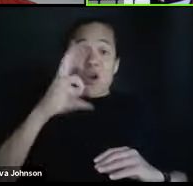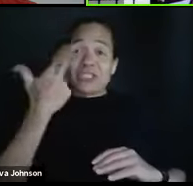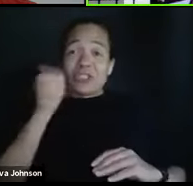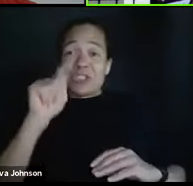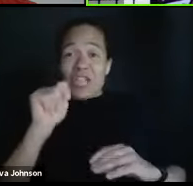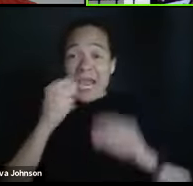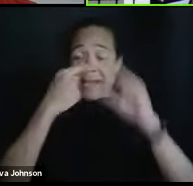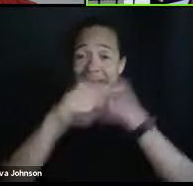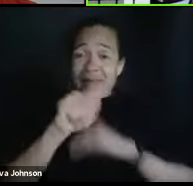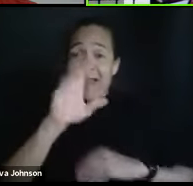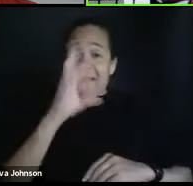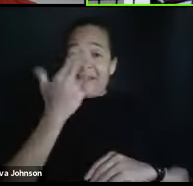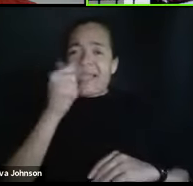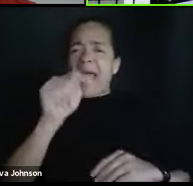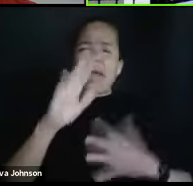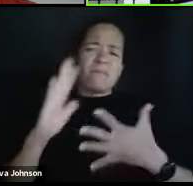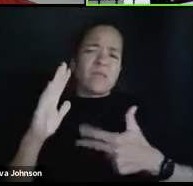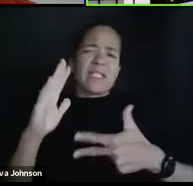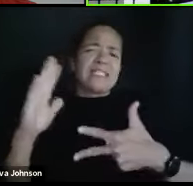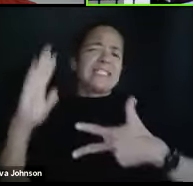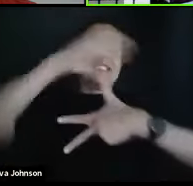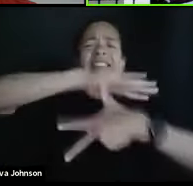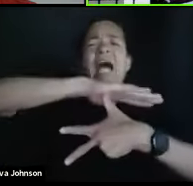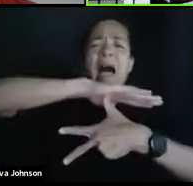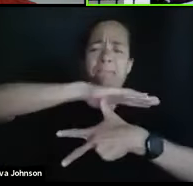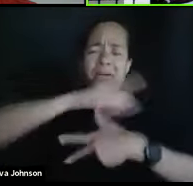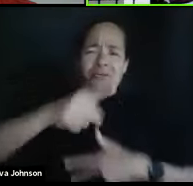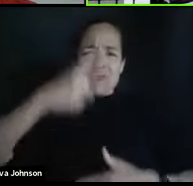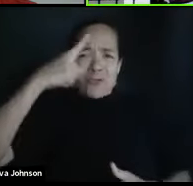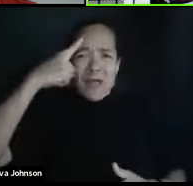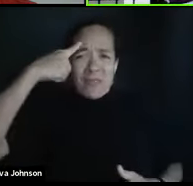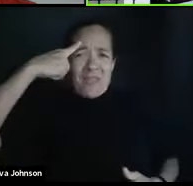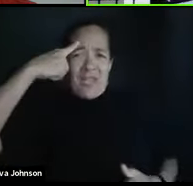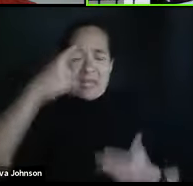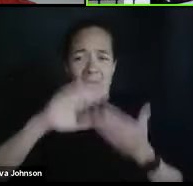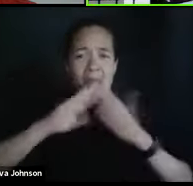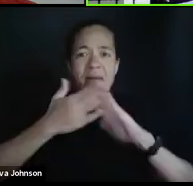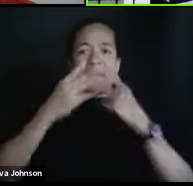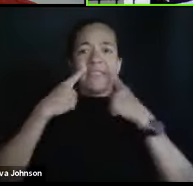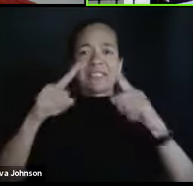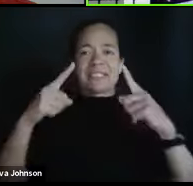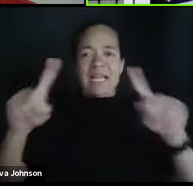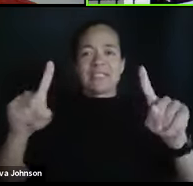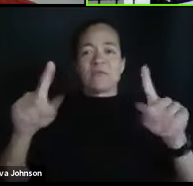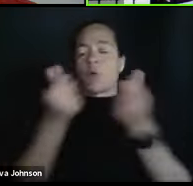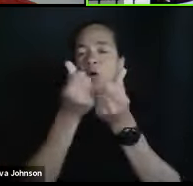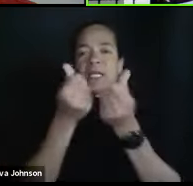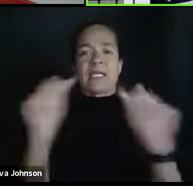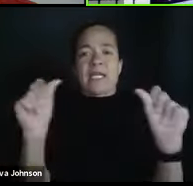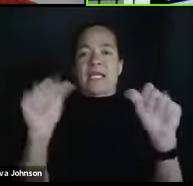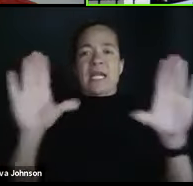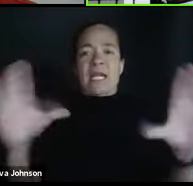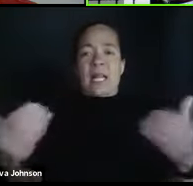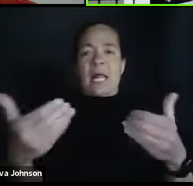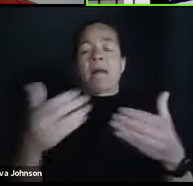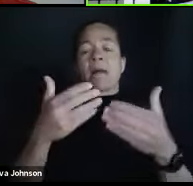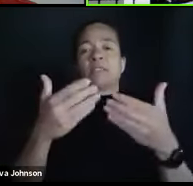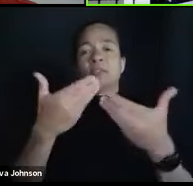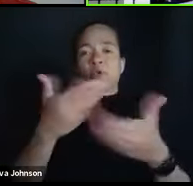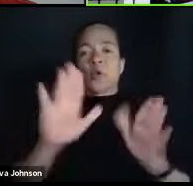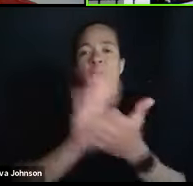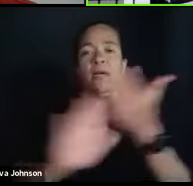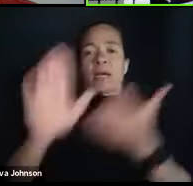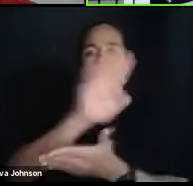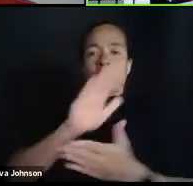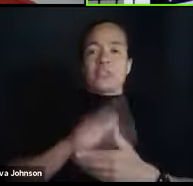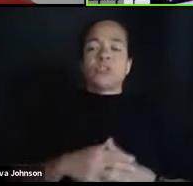one, the number one thing about being successful in any college class? What is the number one thing you need